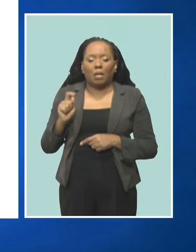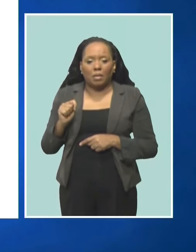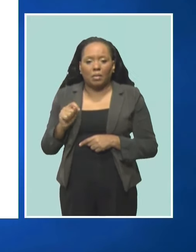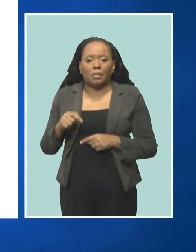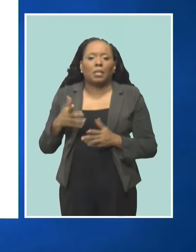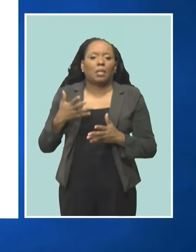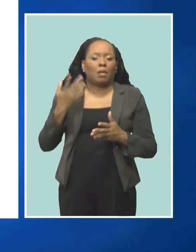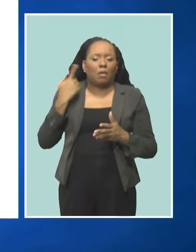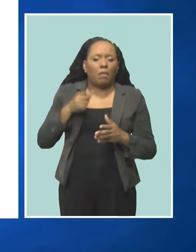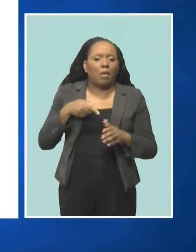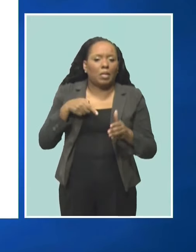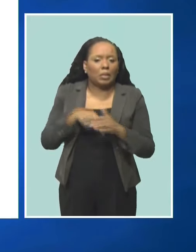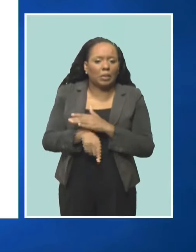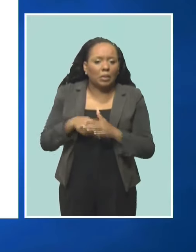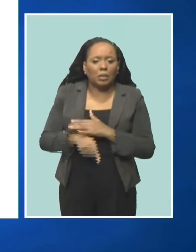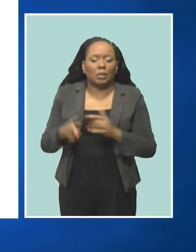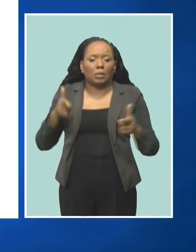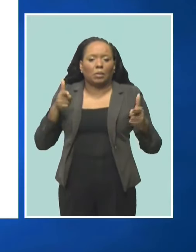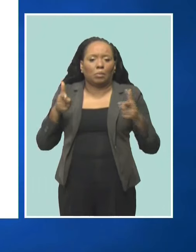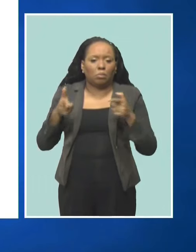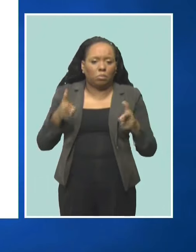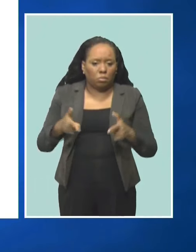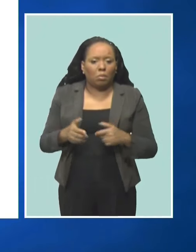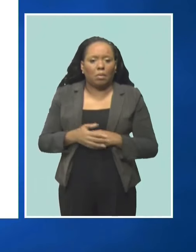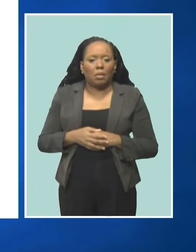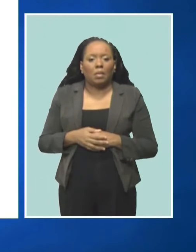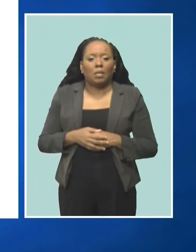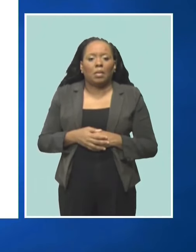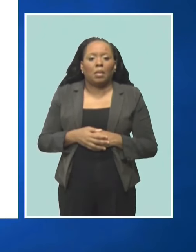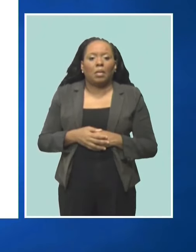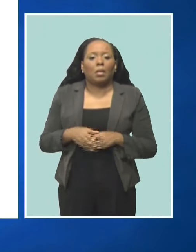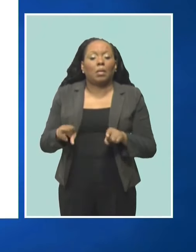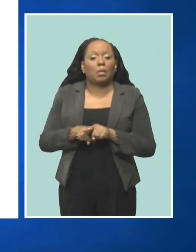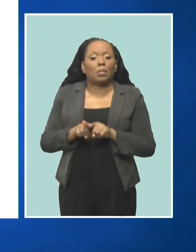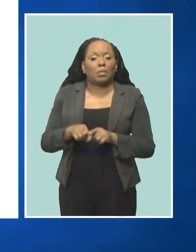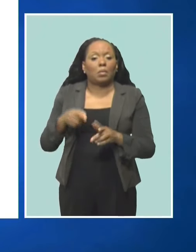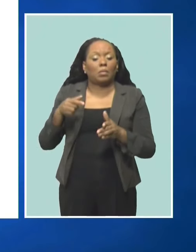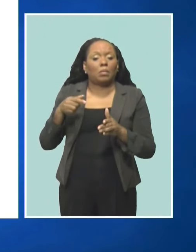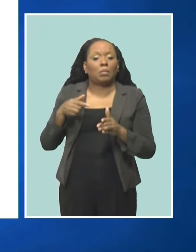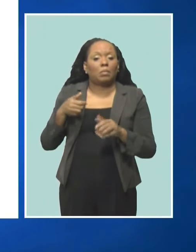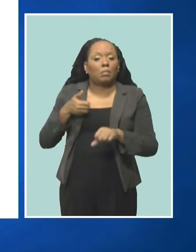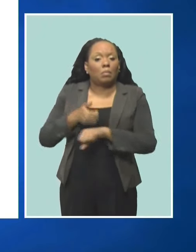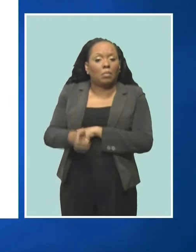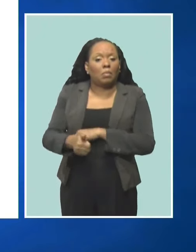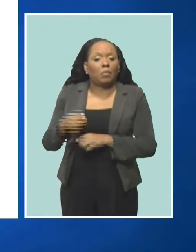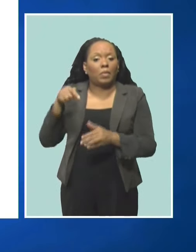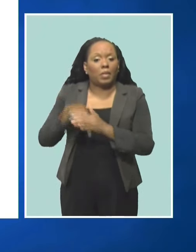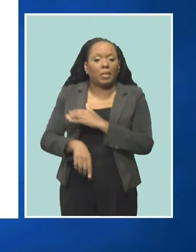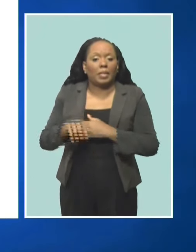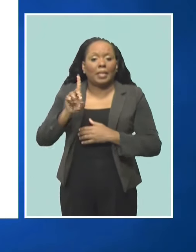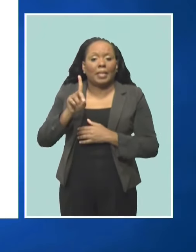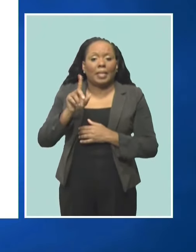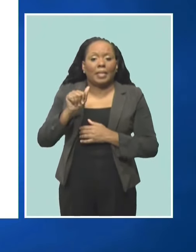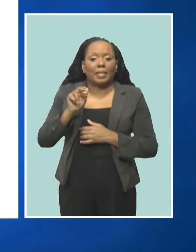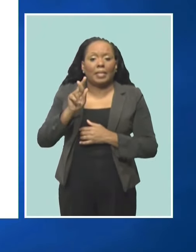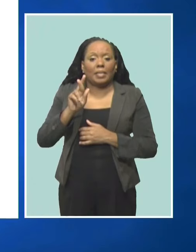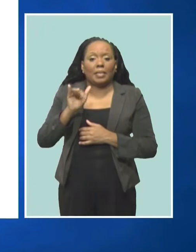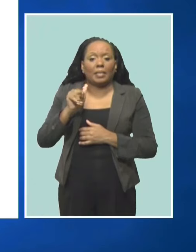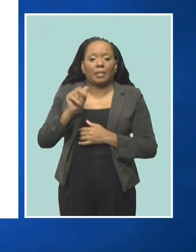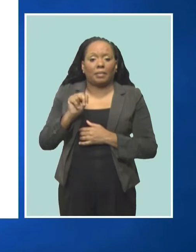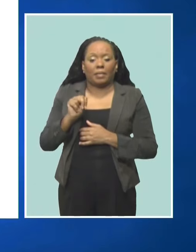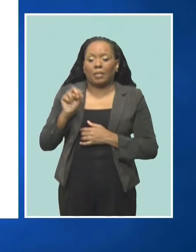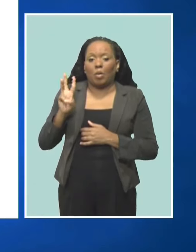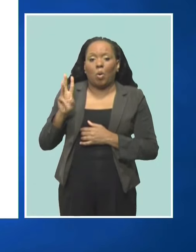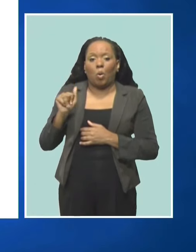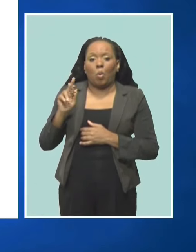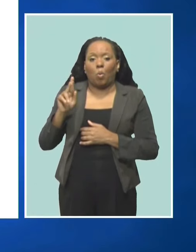firearm committed in June and August. Nurses also accused of the murder of Daydrian Ward on the 16th of August.